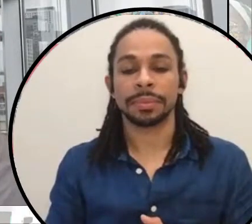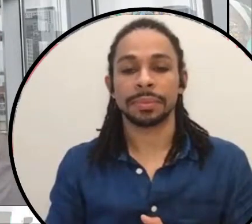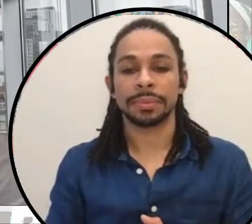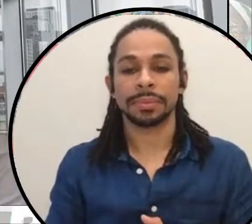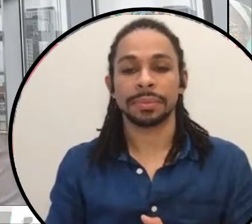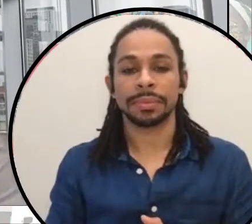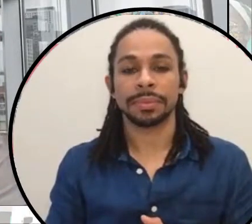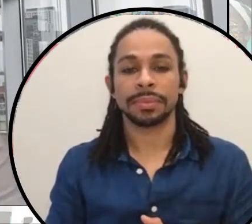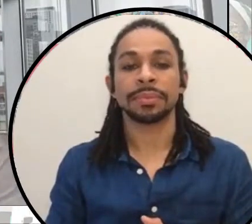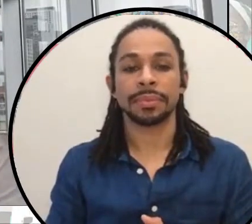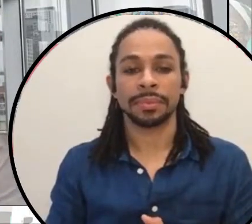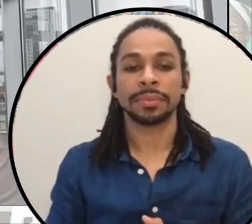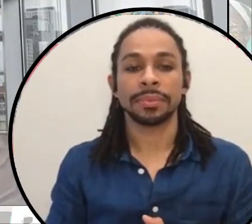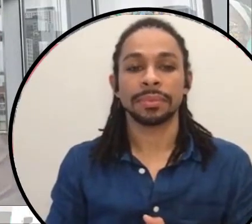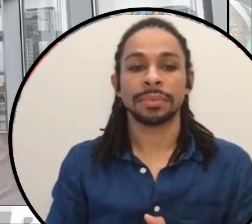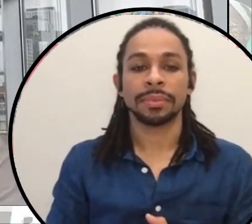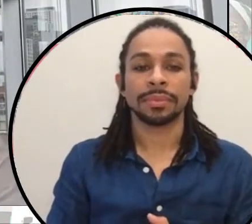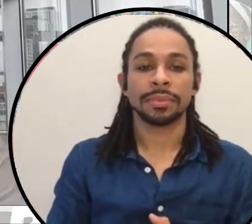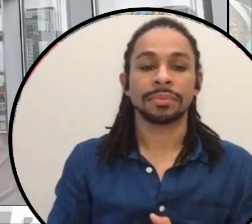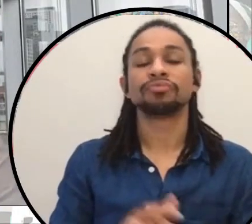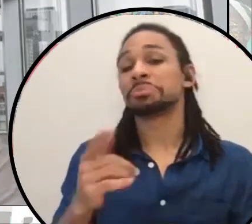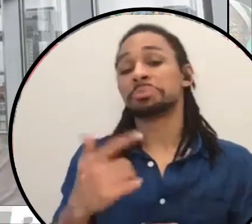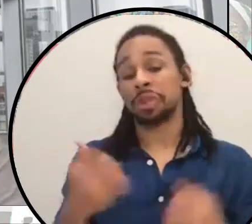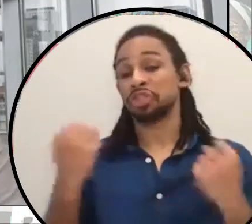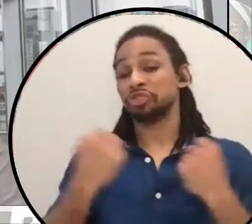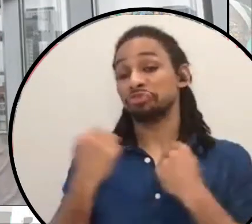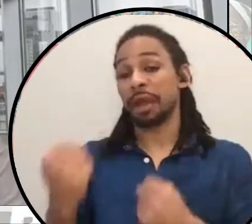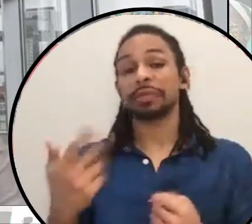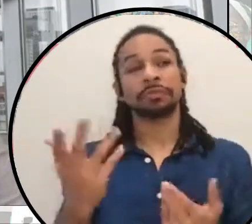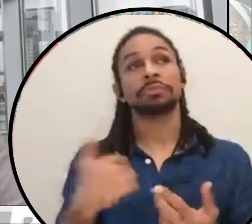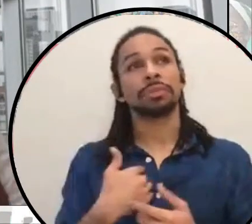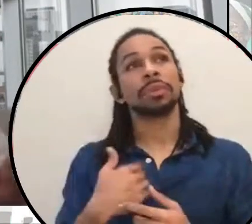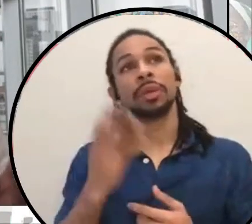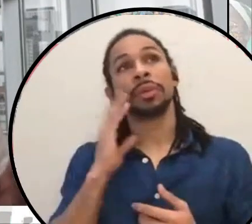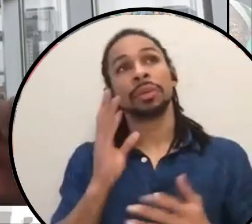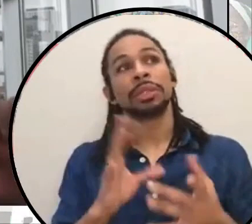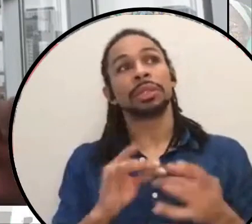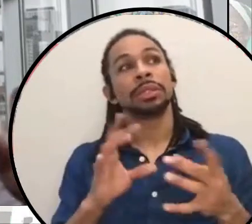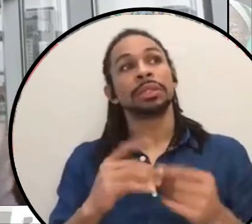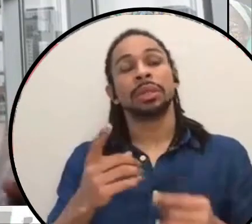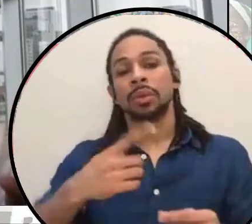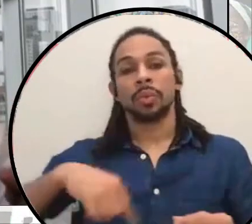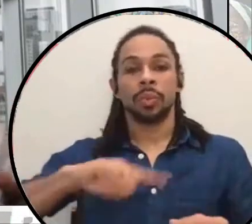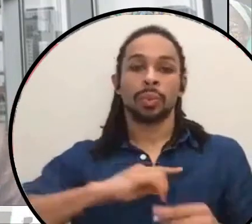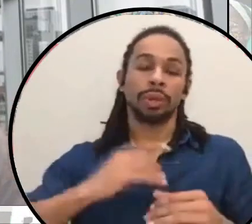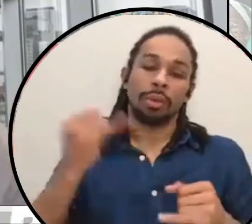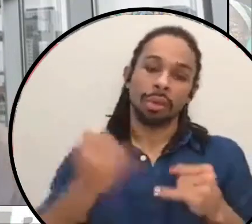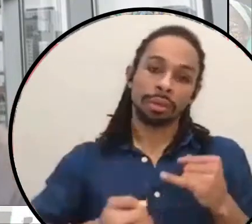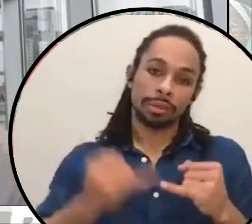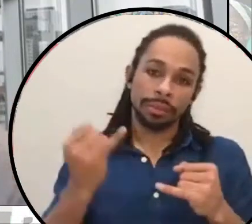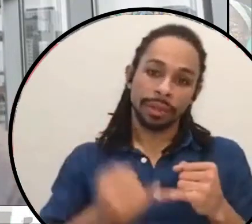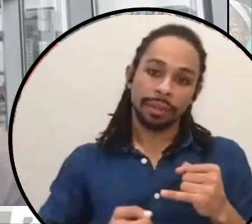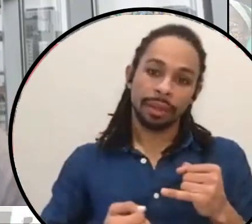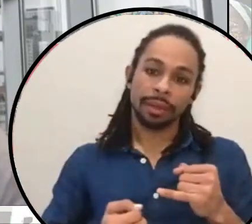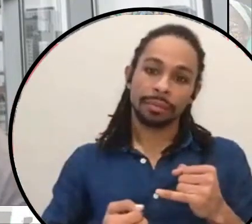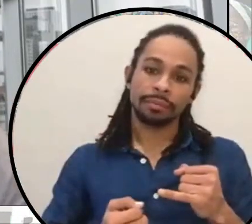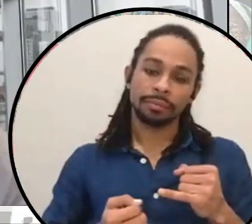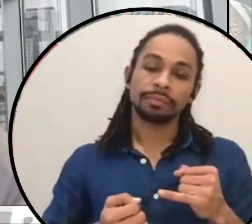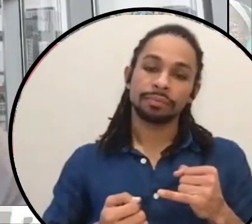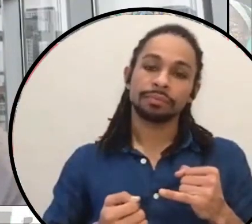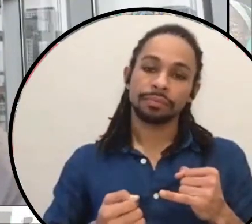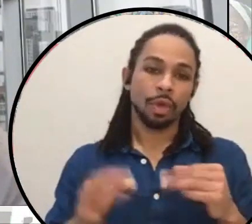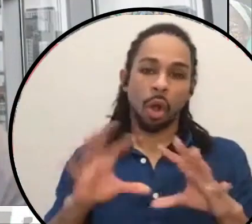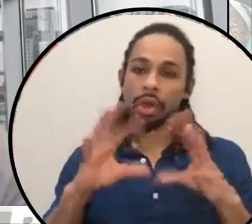So the strengths, I, I think, you know, it's, uh, we ultimately all, uh, want,